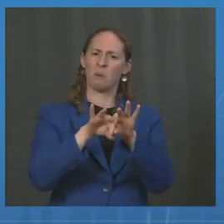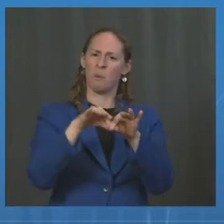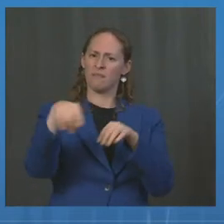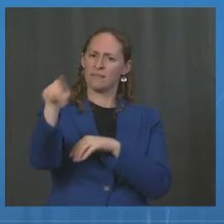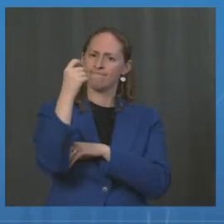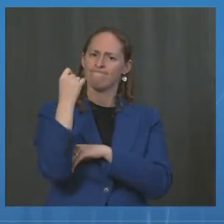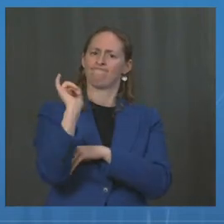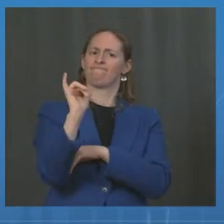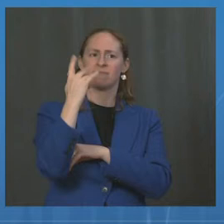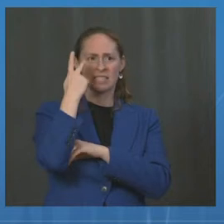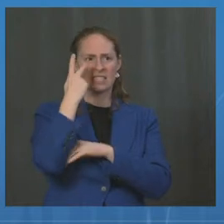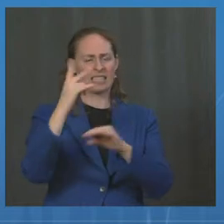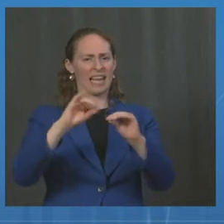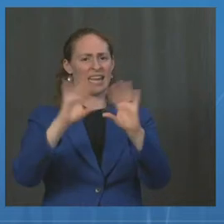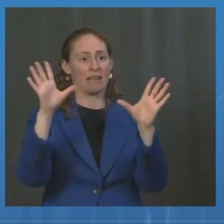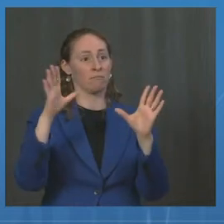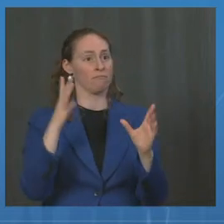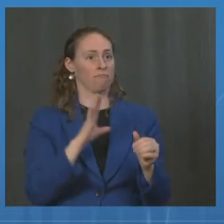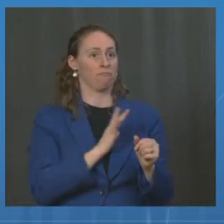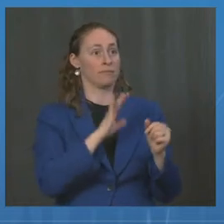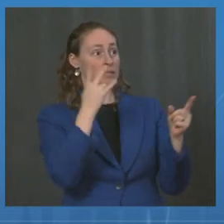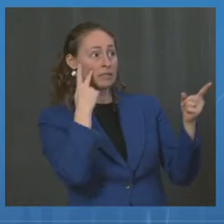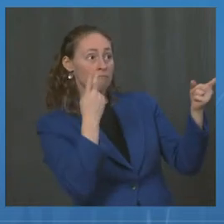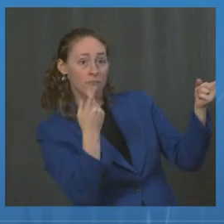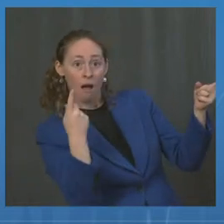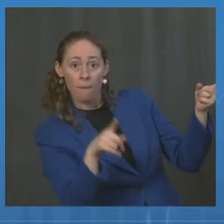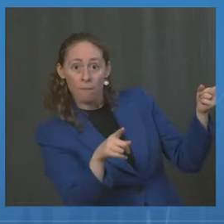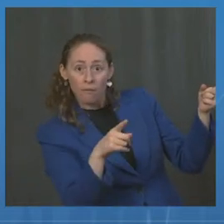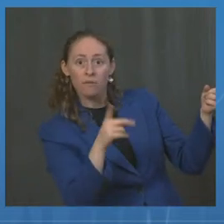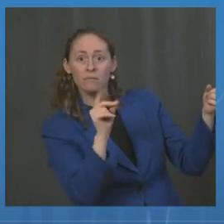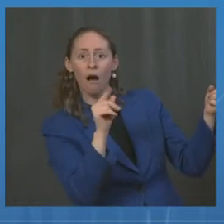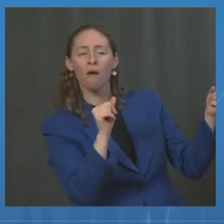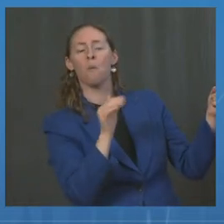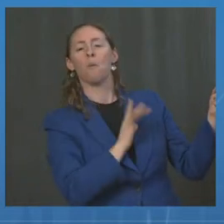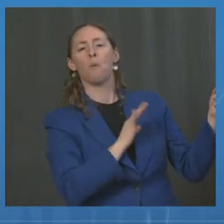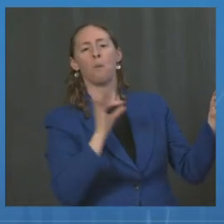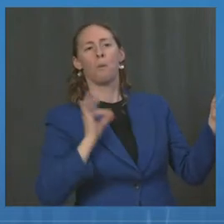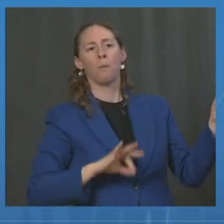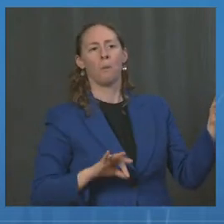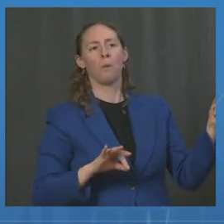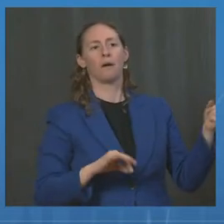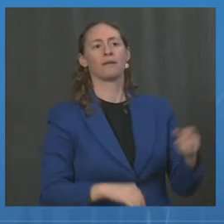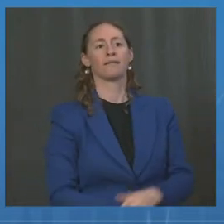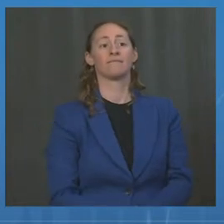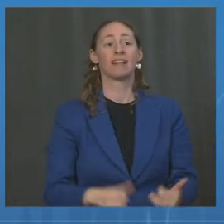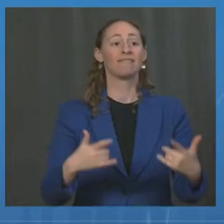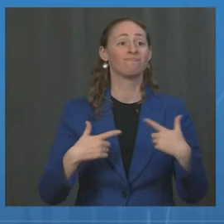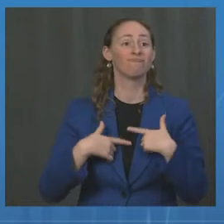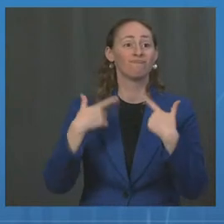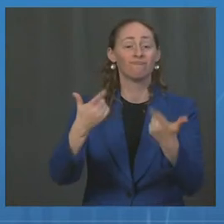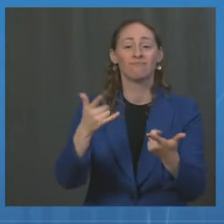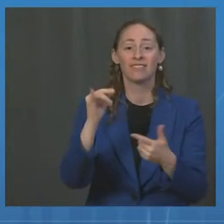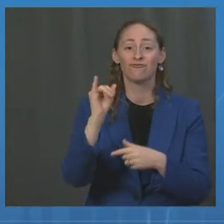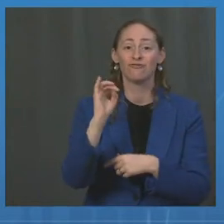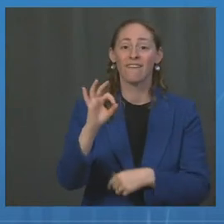data associated with boost. I'll stop there and back to you, Jeff. Thank you, doctors. I wanted to open it up